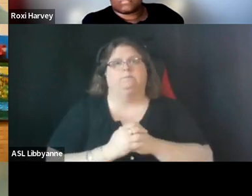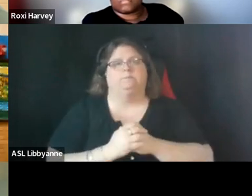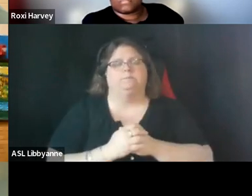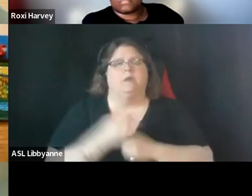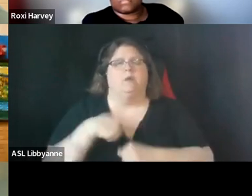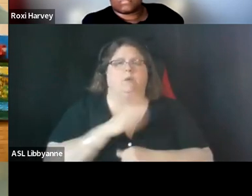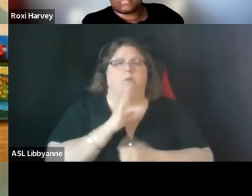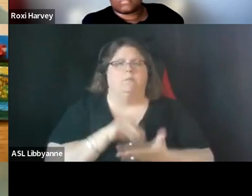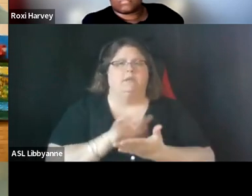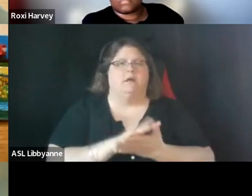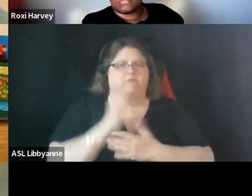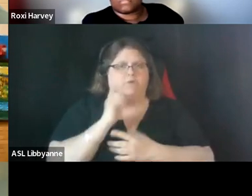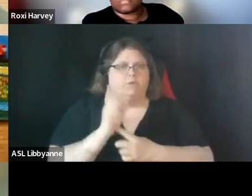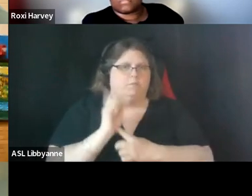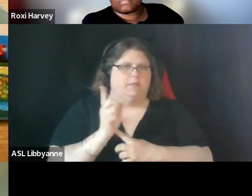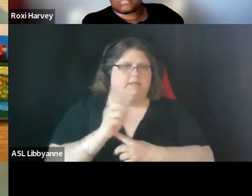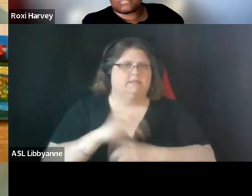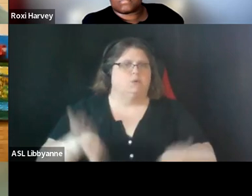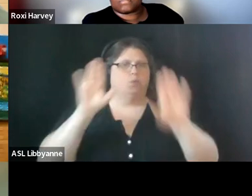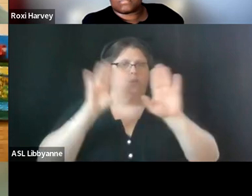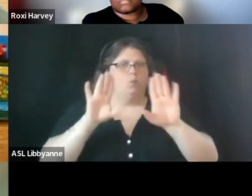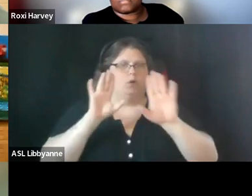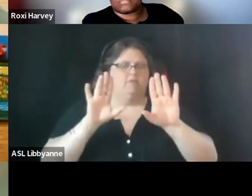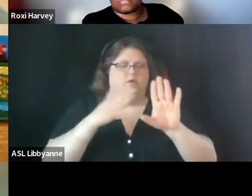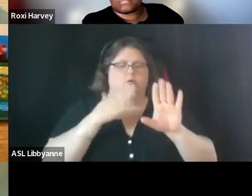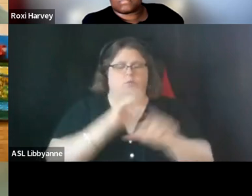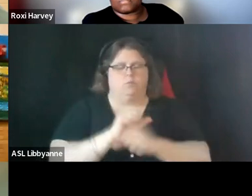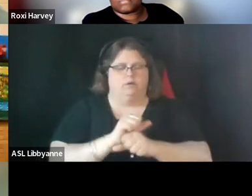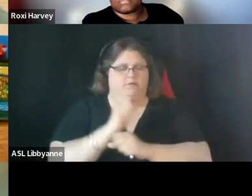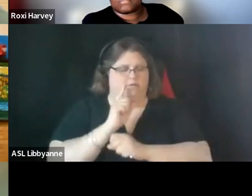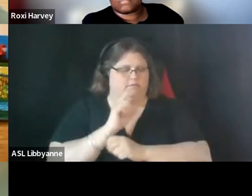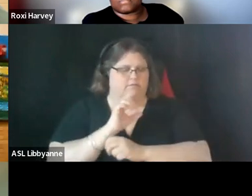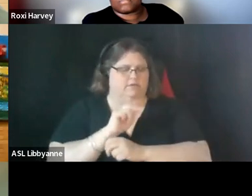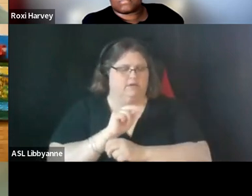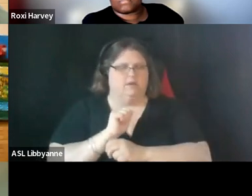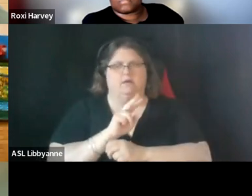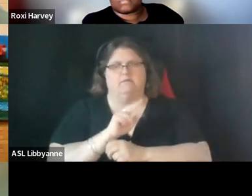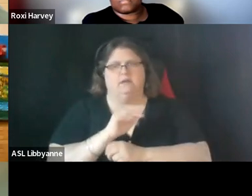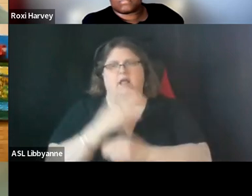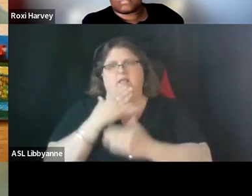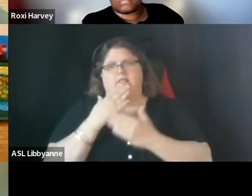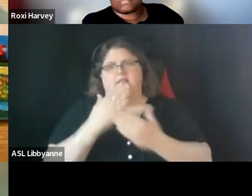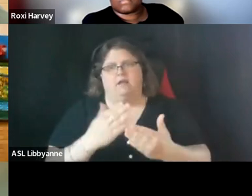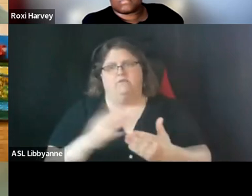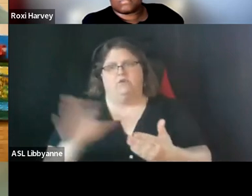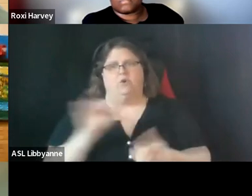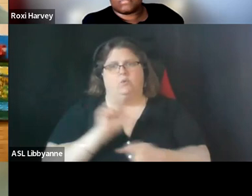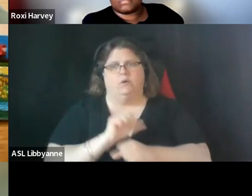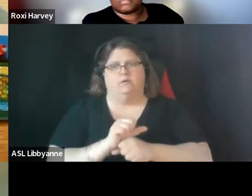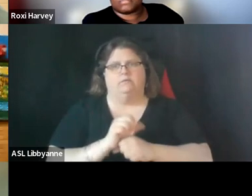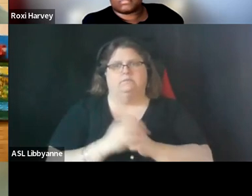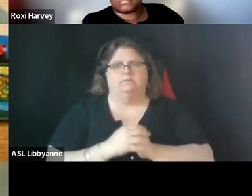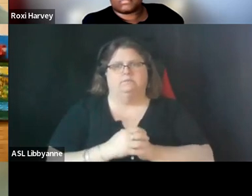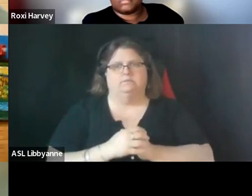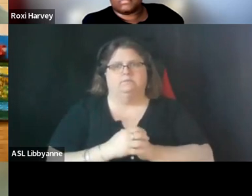contribution um of navrine and um thank you for your good work um i'm glad that it was